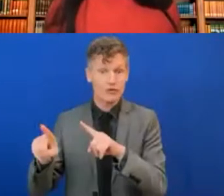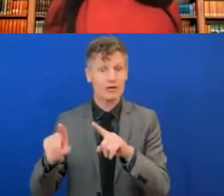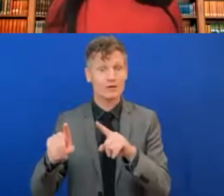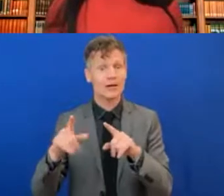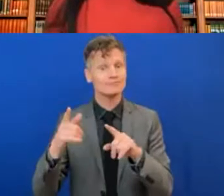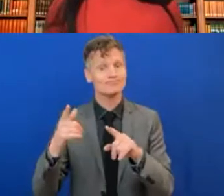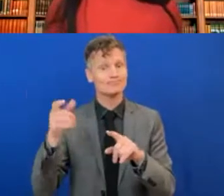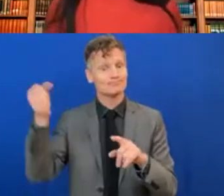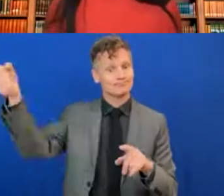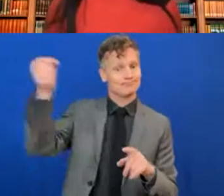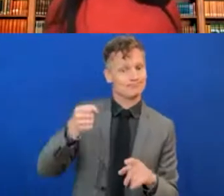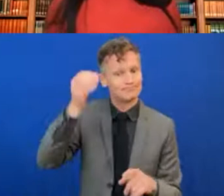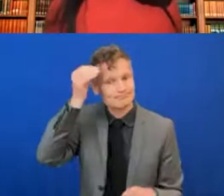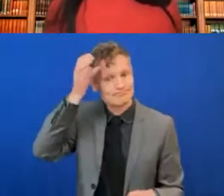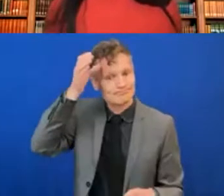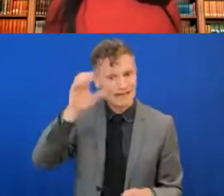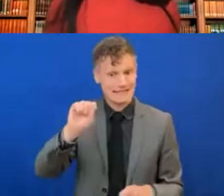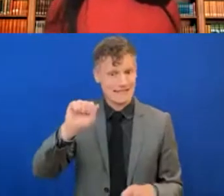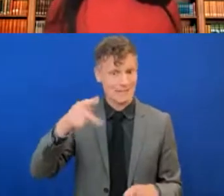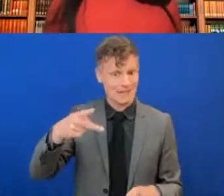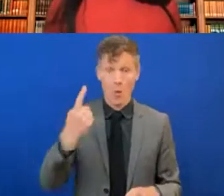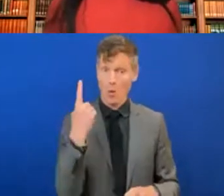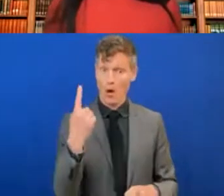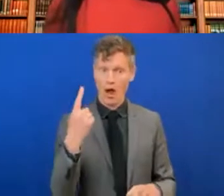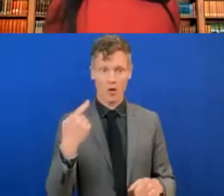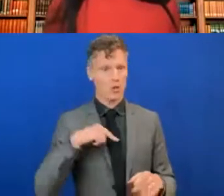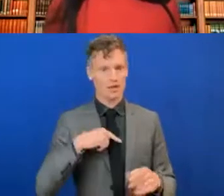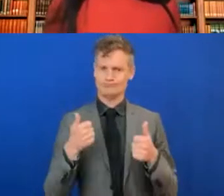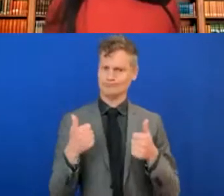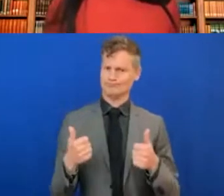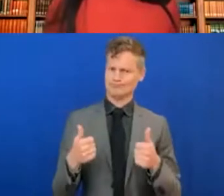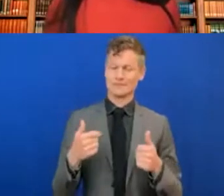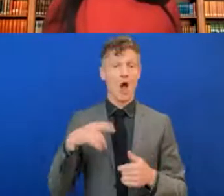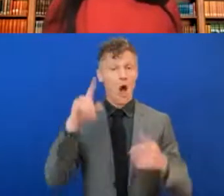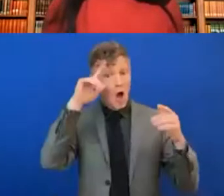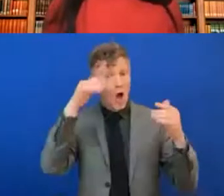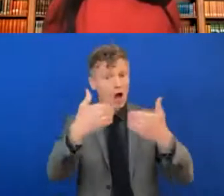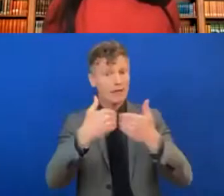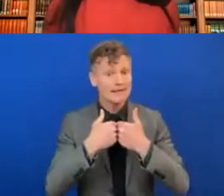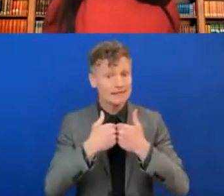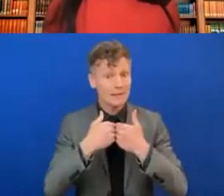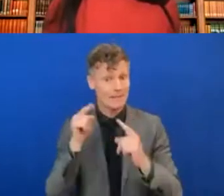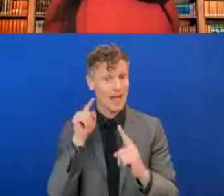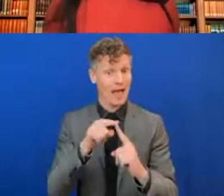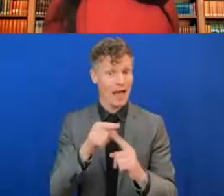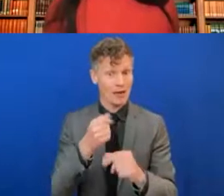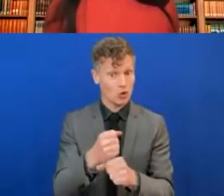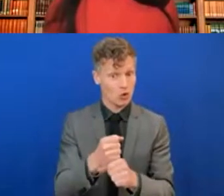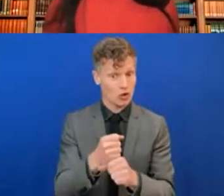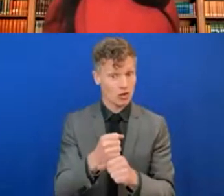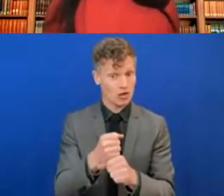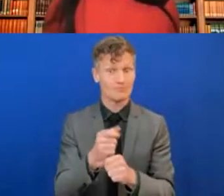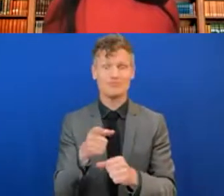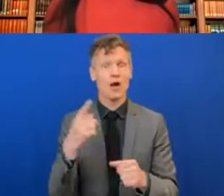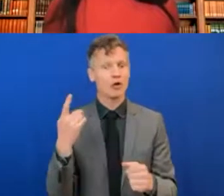particularly proud of is our Autism at Work program. And this is a program that we've had in place since 2014. And we